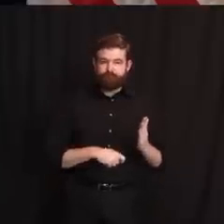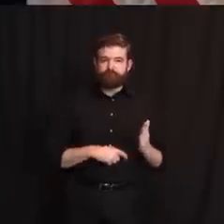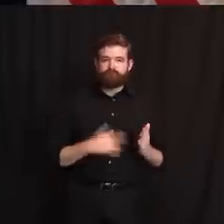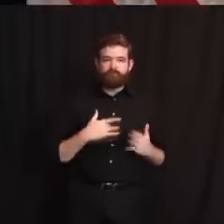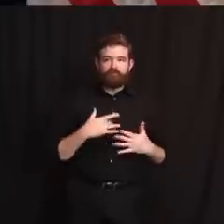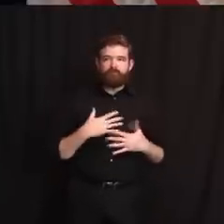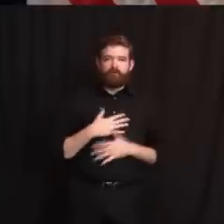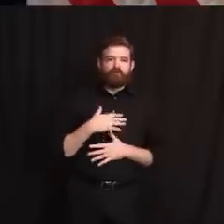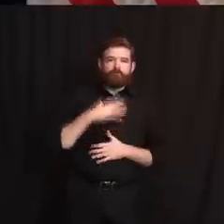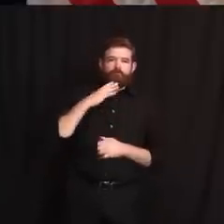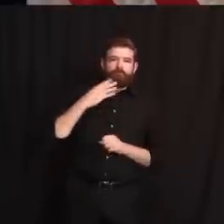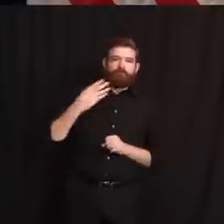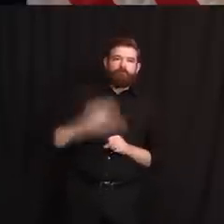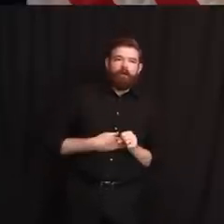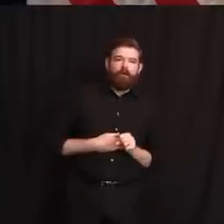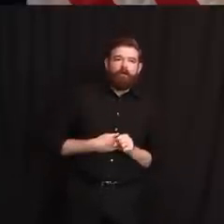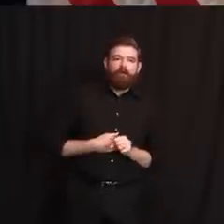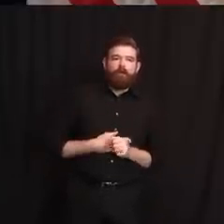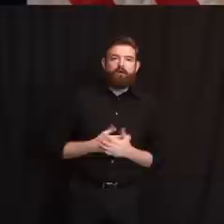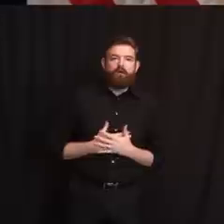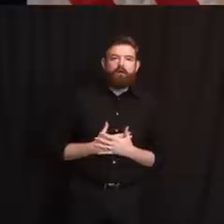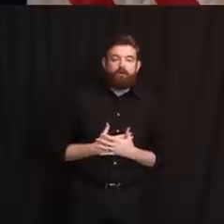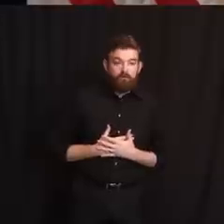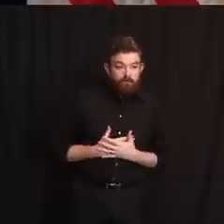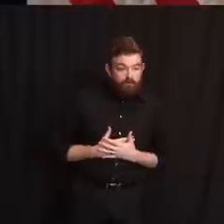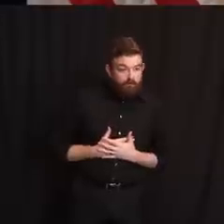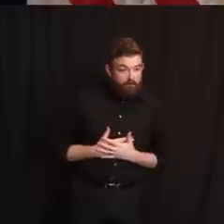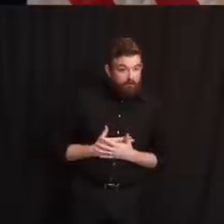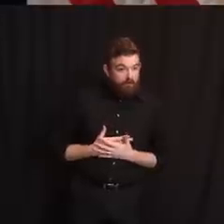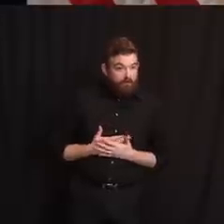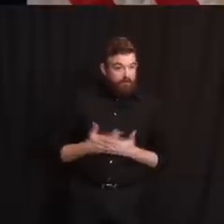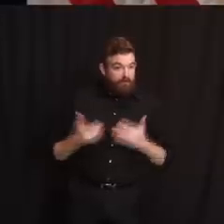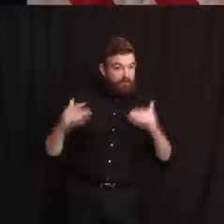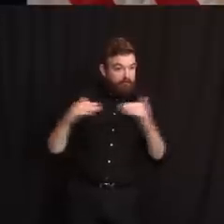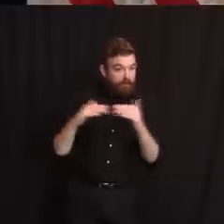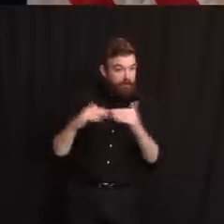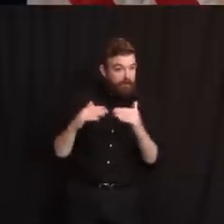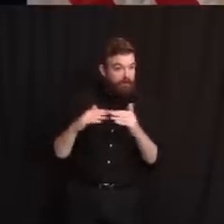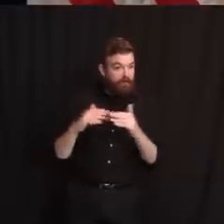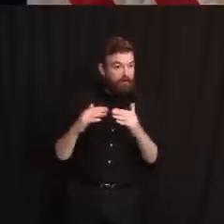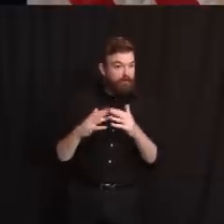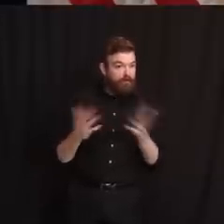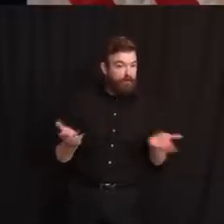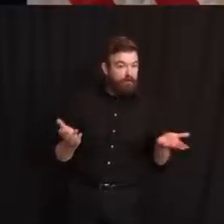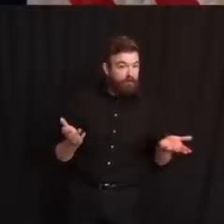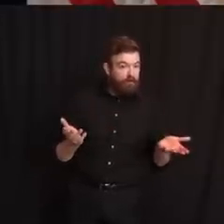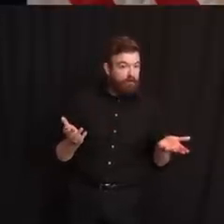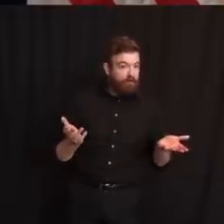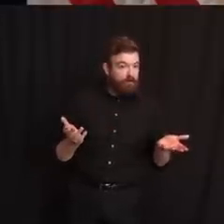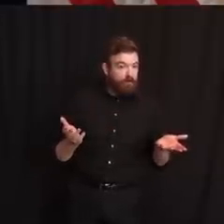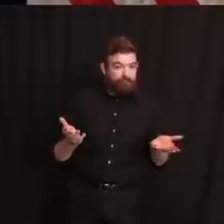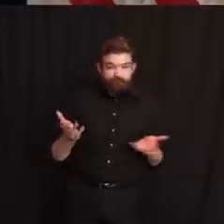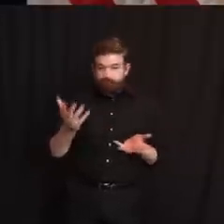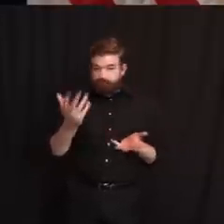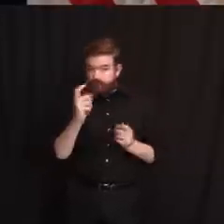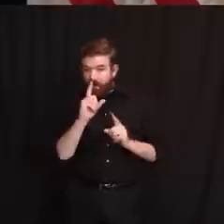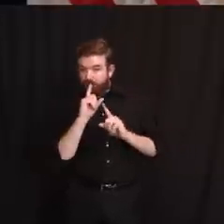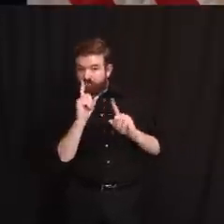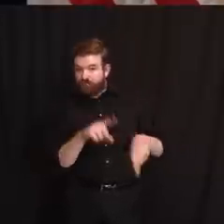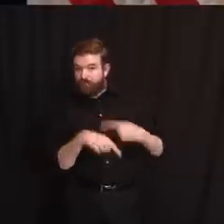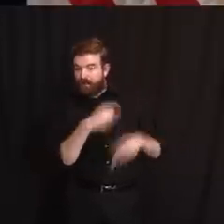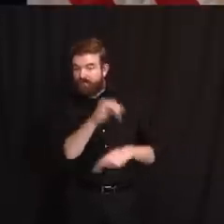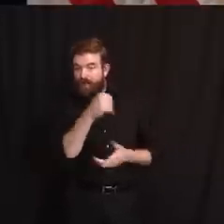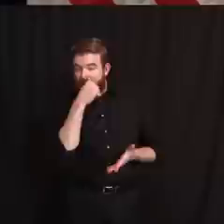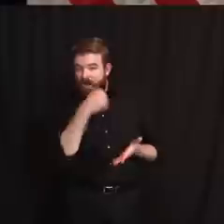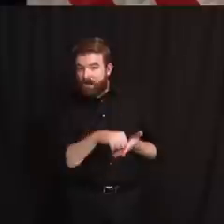So just as a matter of fairness, does the commissioner or the colonel want to address any of the claims against them? Yeah, we've said I